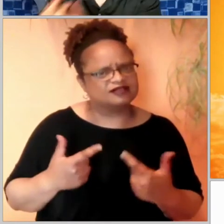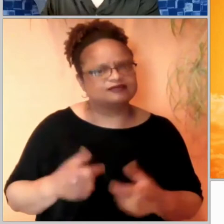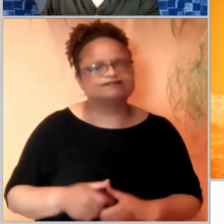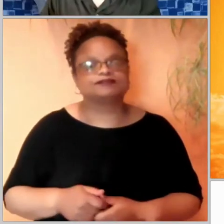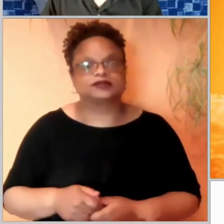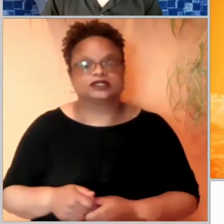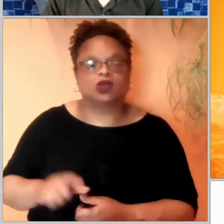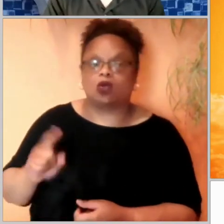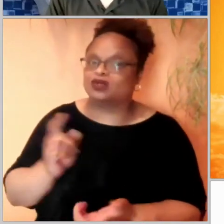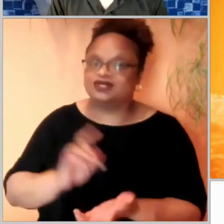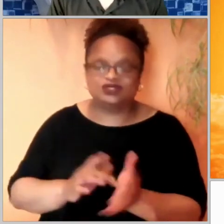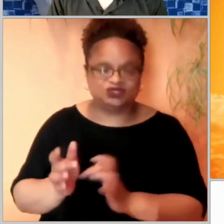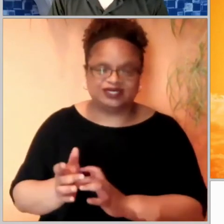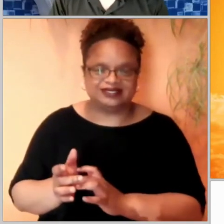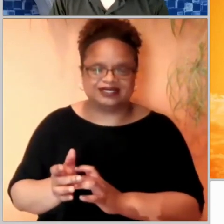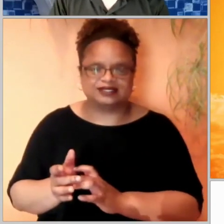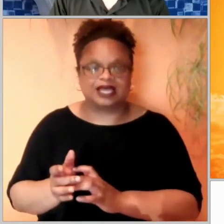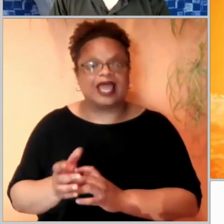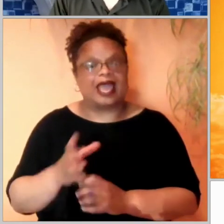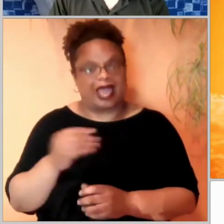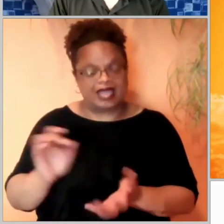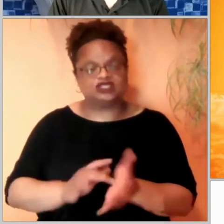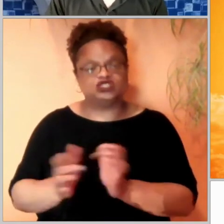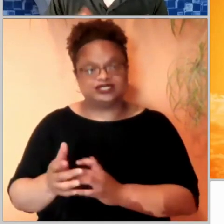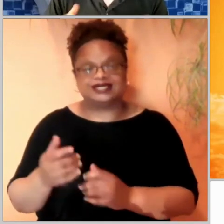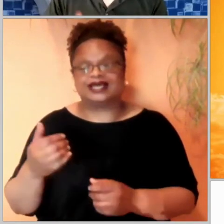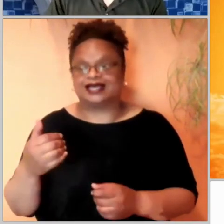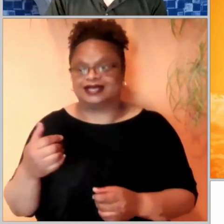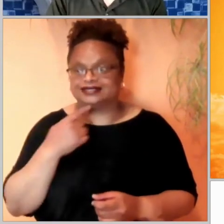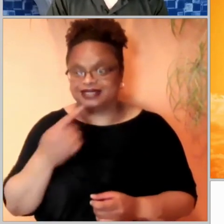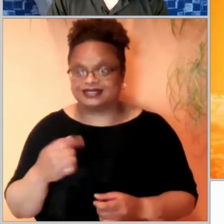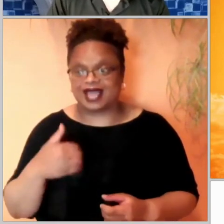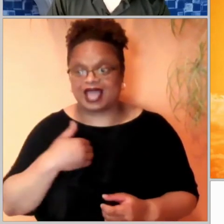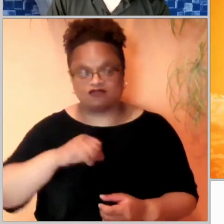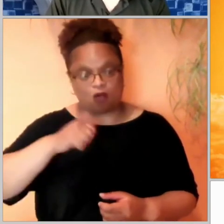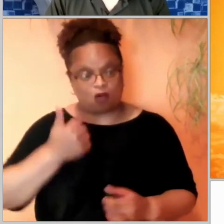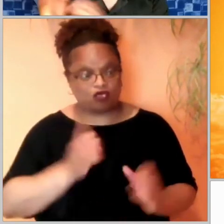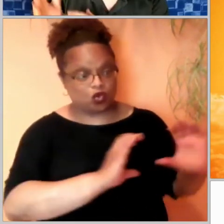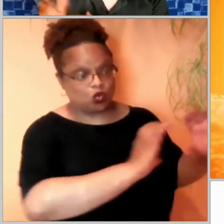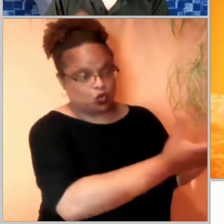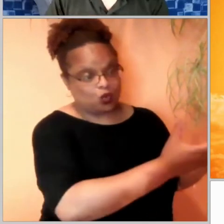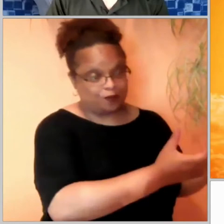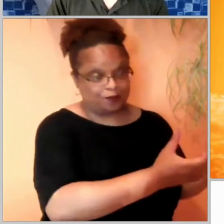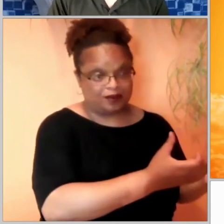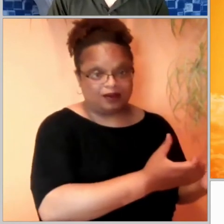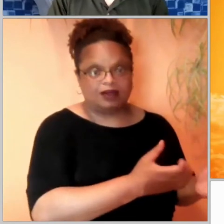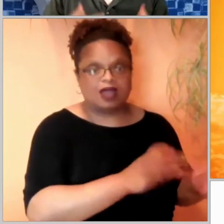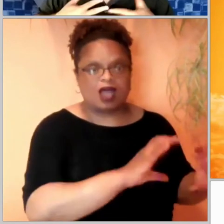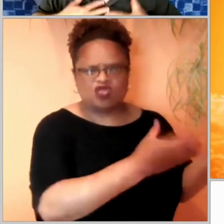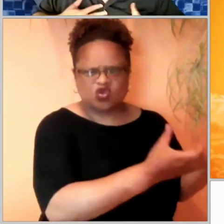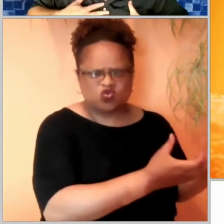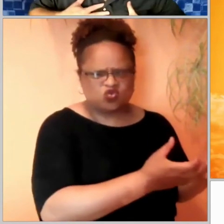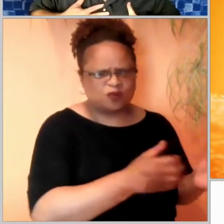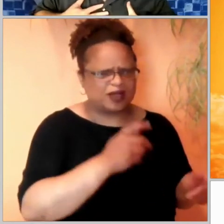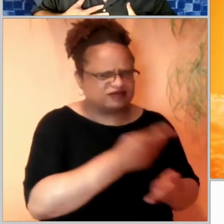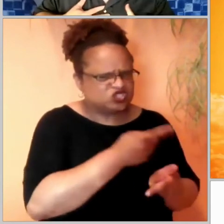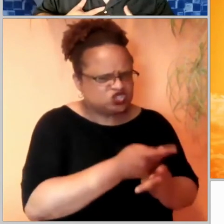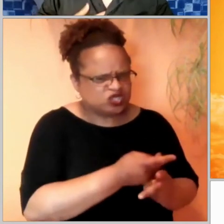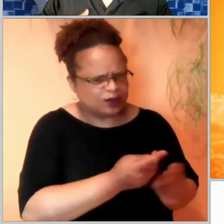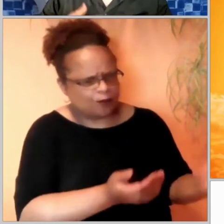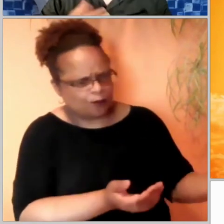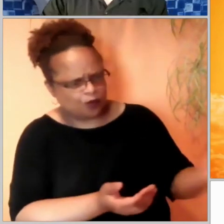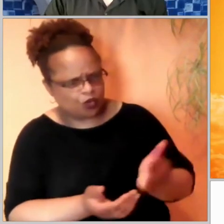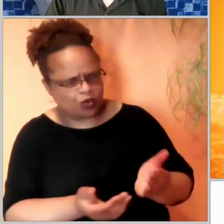his sheepfold, as he says in verse 16. So this verse is really talking about the Gentiles. We are the people, the